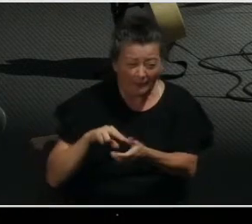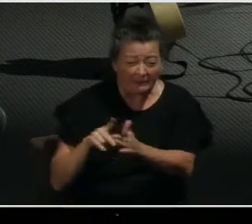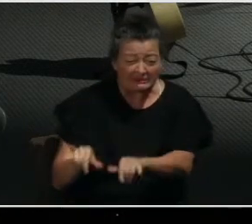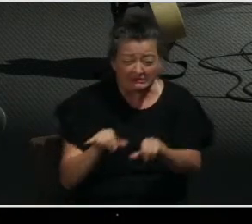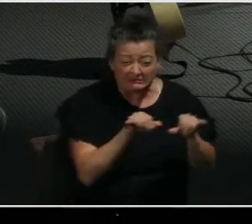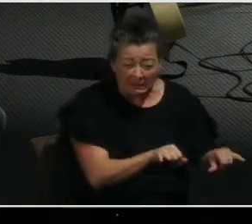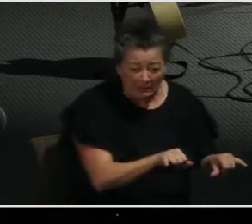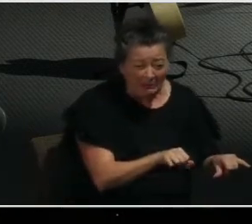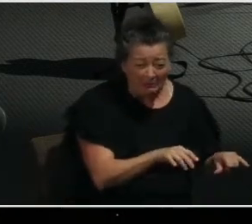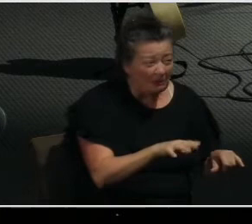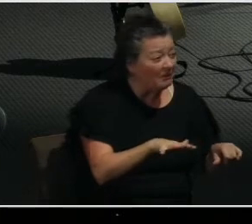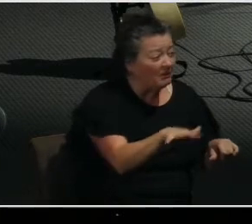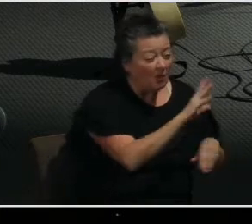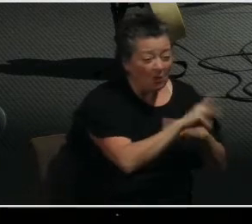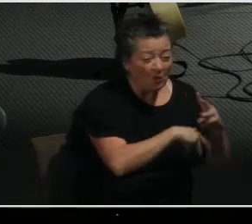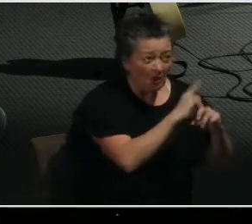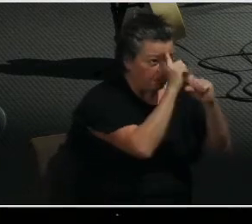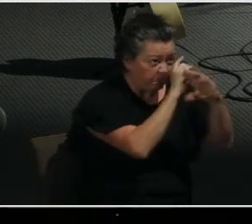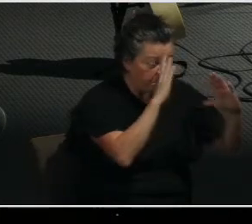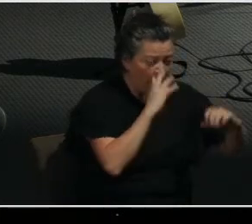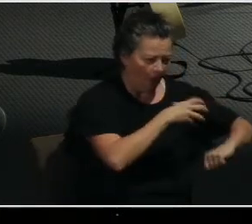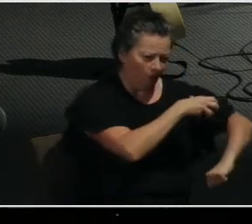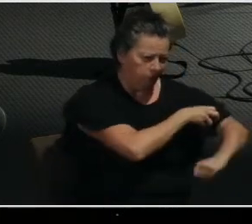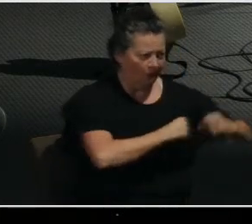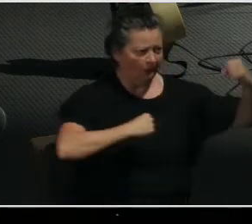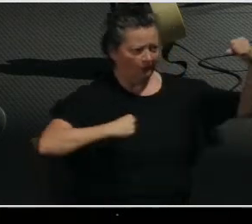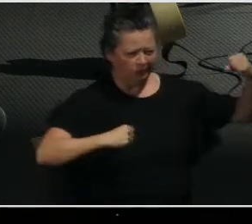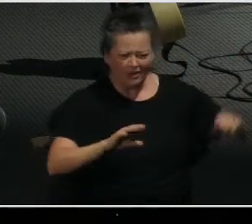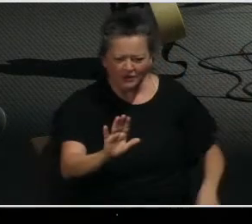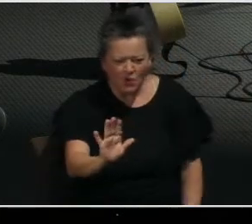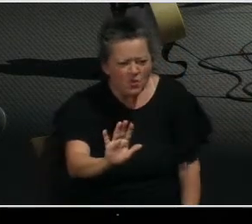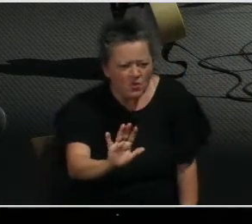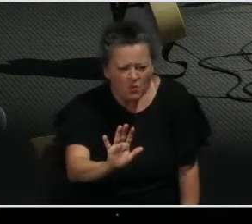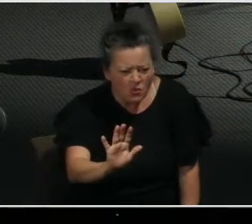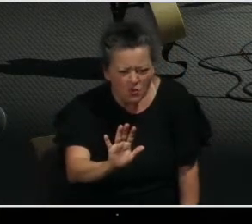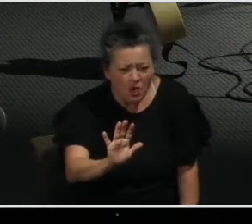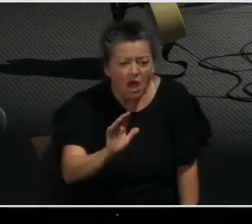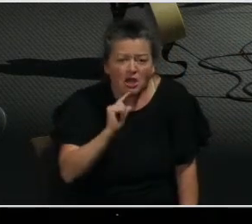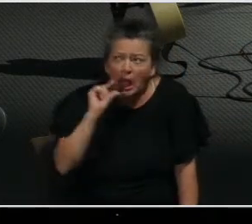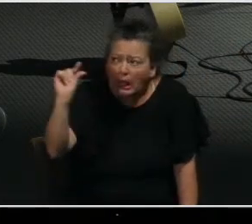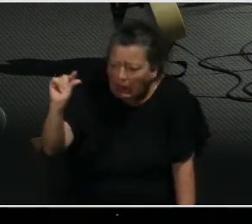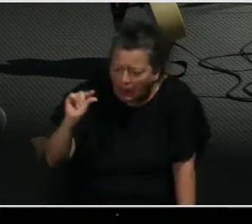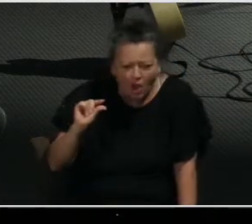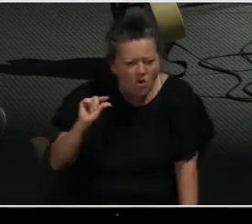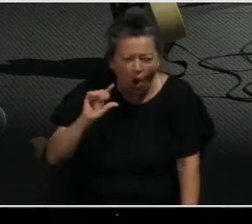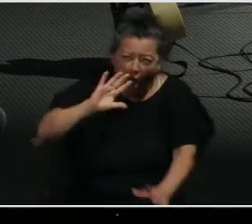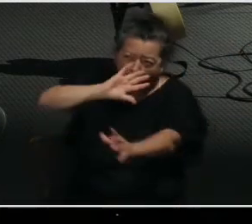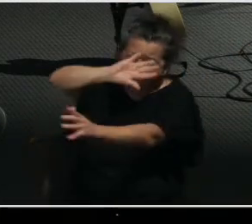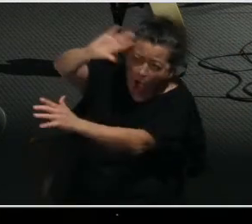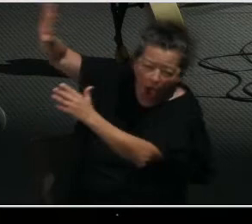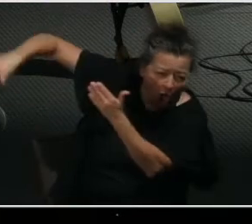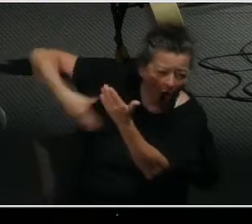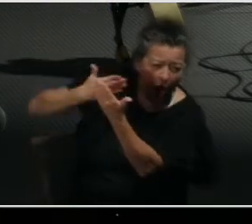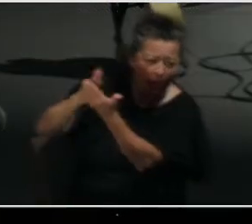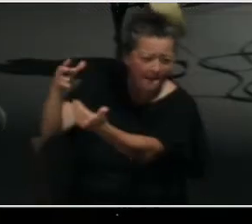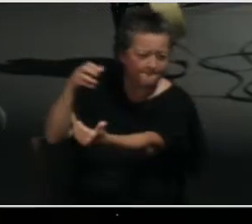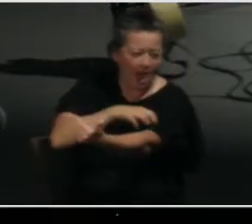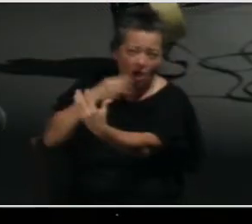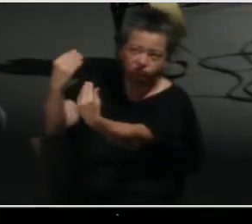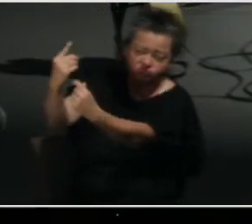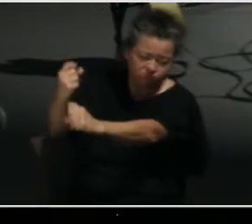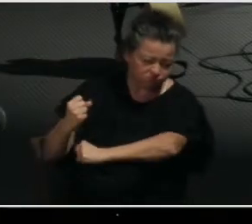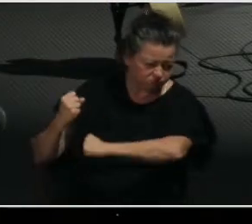a teaspoon of strength. It is strength with all power according to His glorious might.